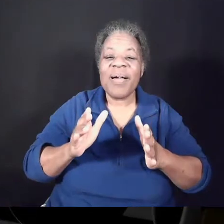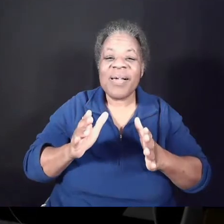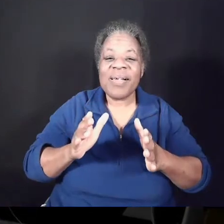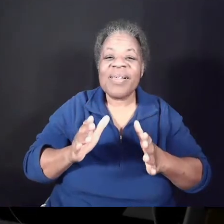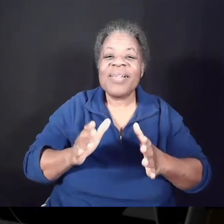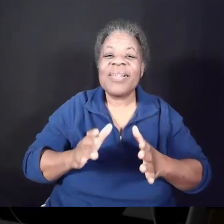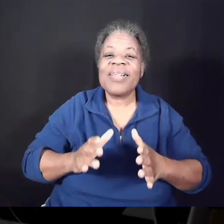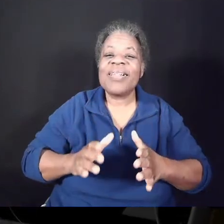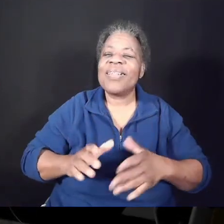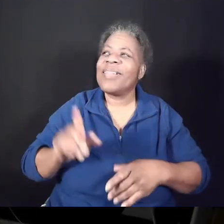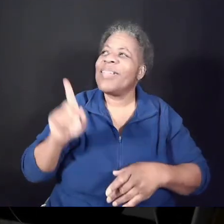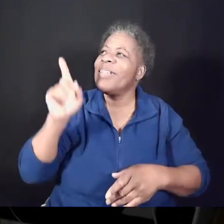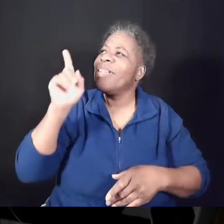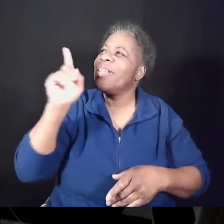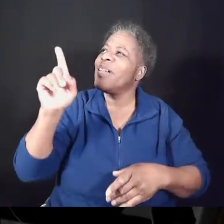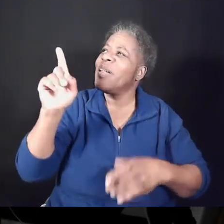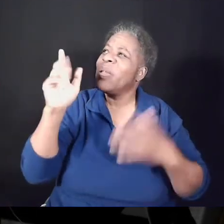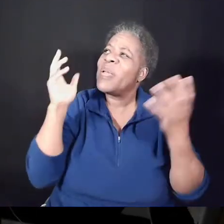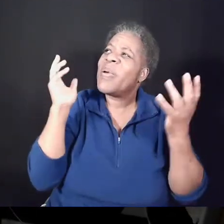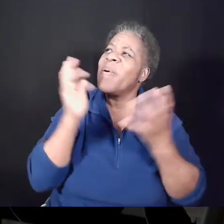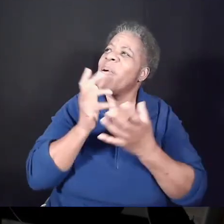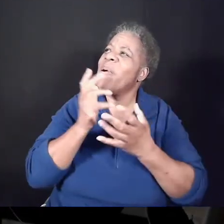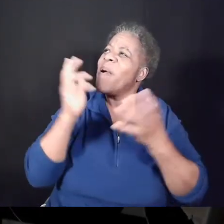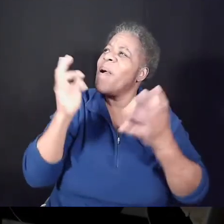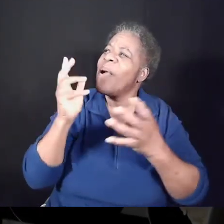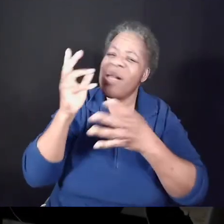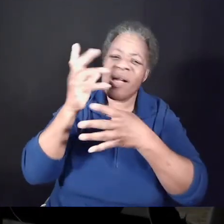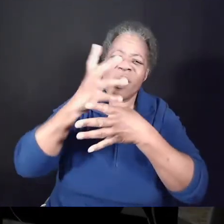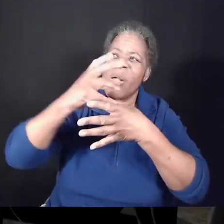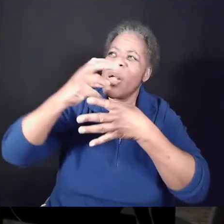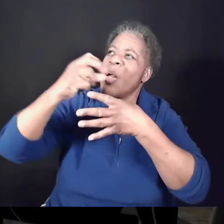Isn't he wonderful?